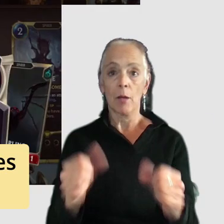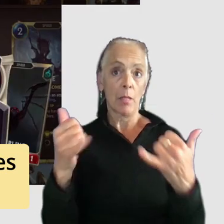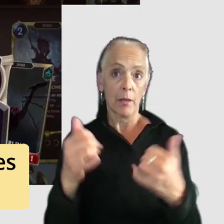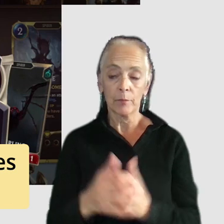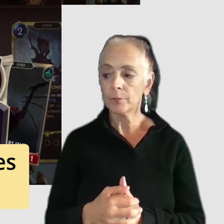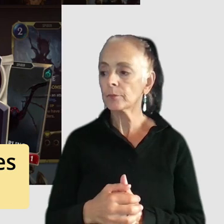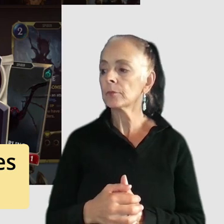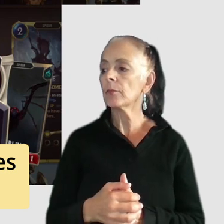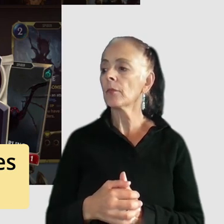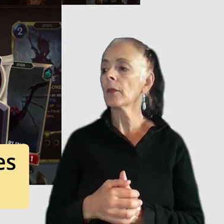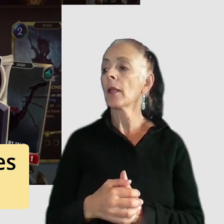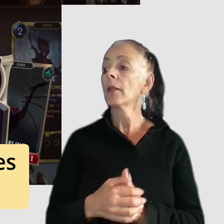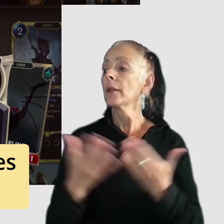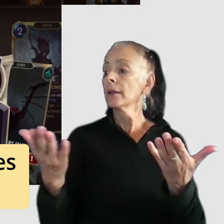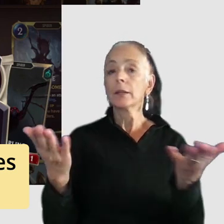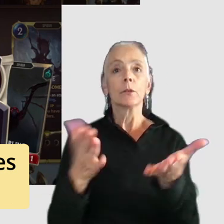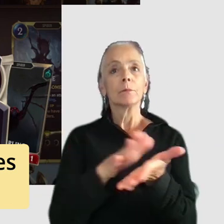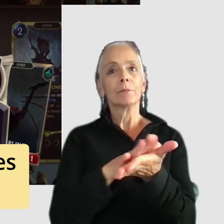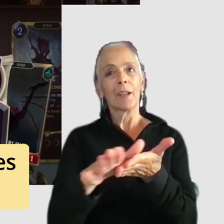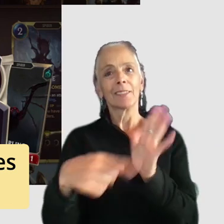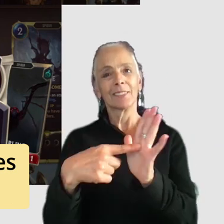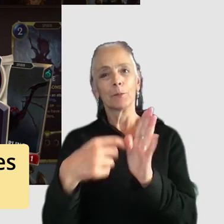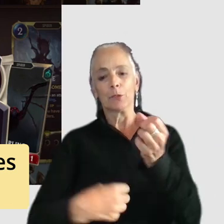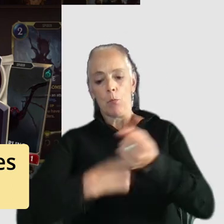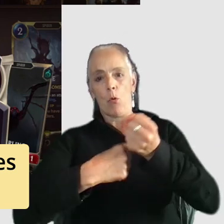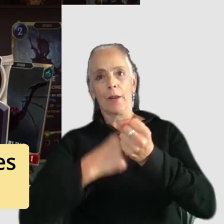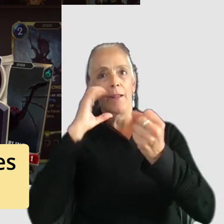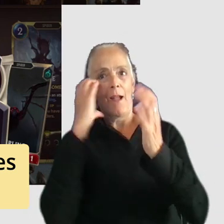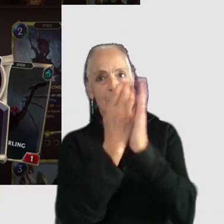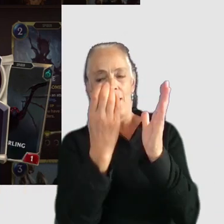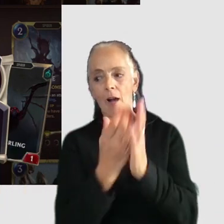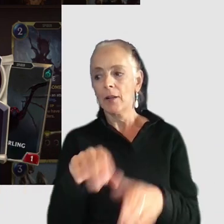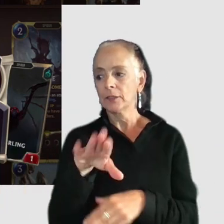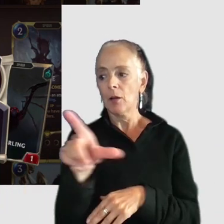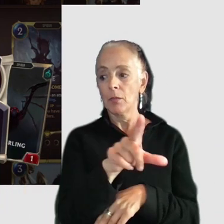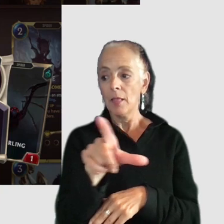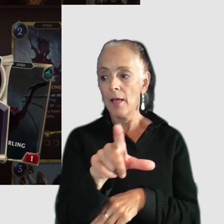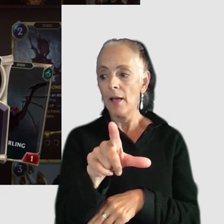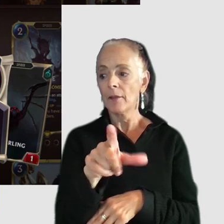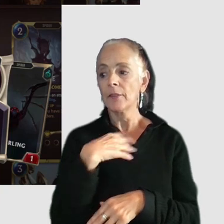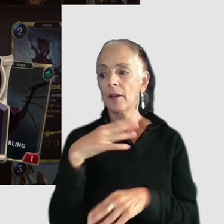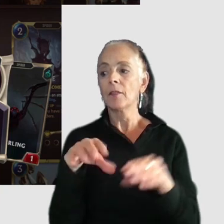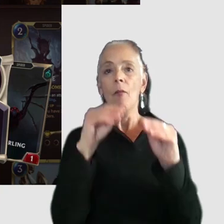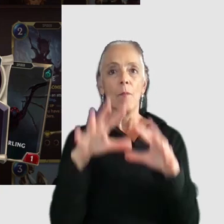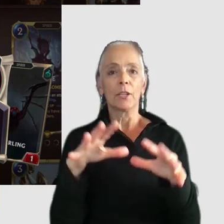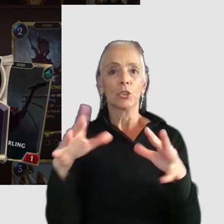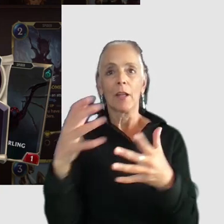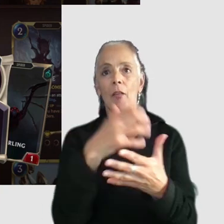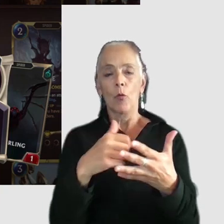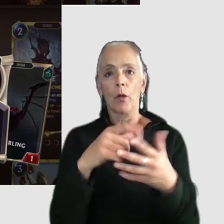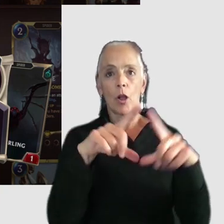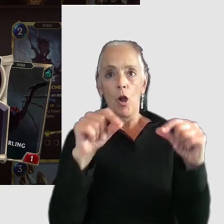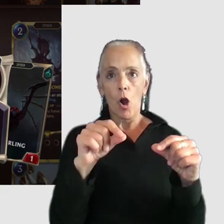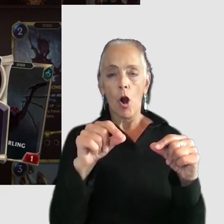and here we've just got some really nice examples of some supporting icons so in the top left we've got a magic the gathering card uh where the